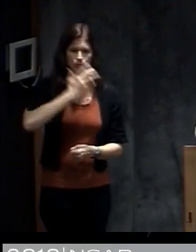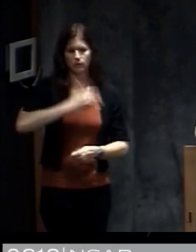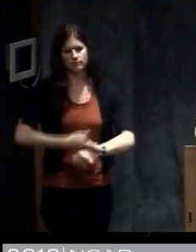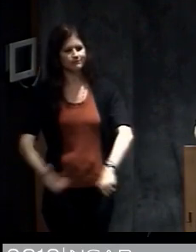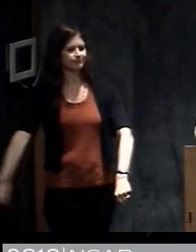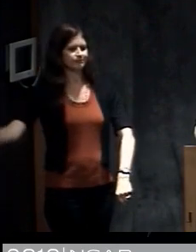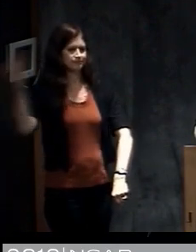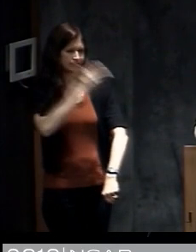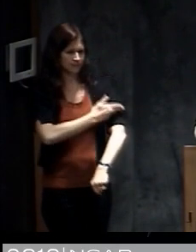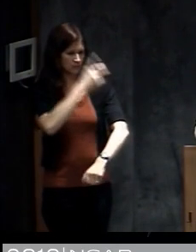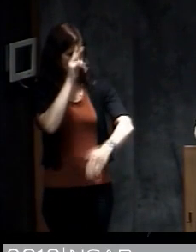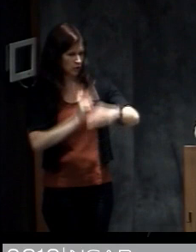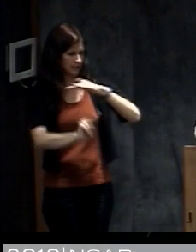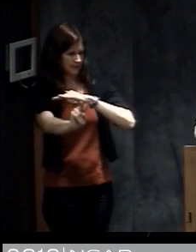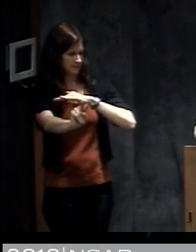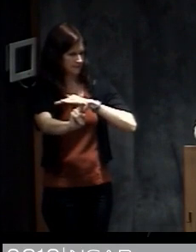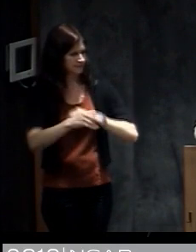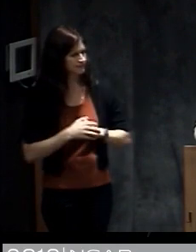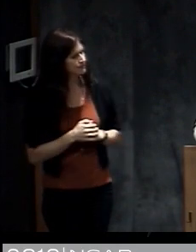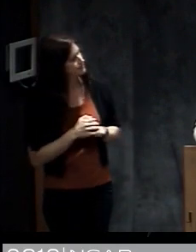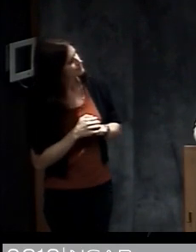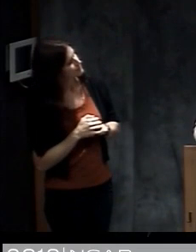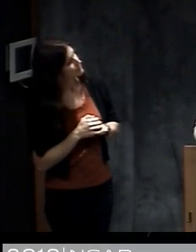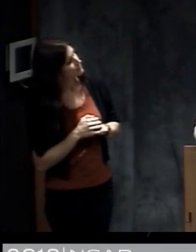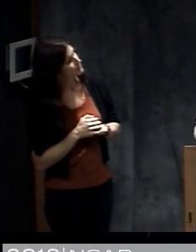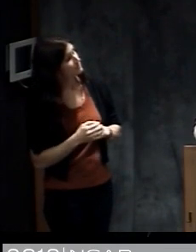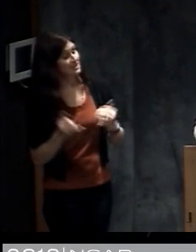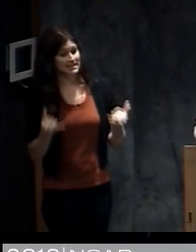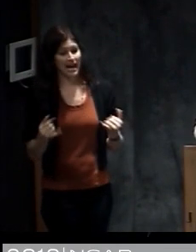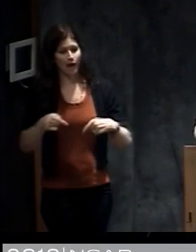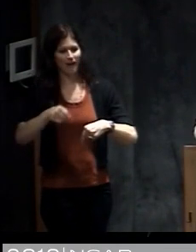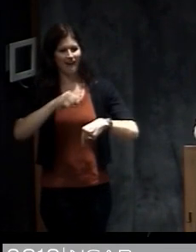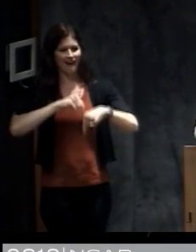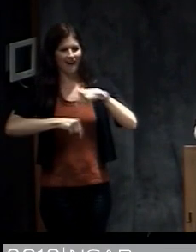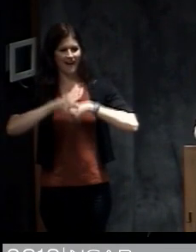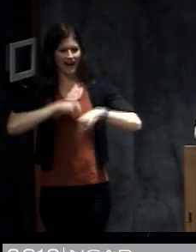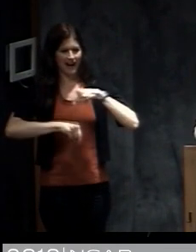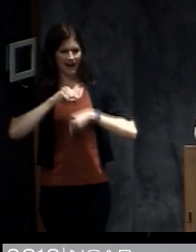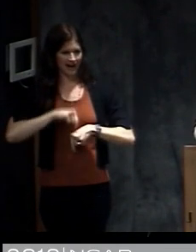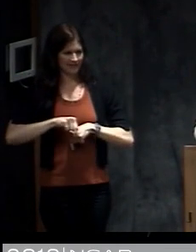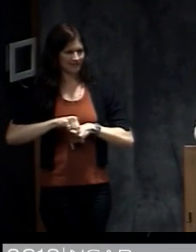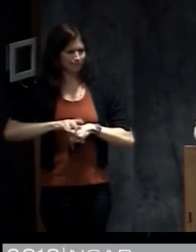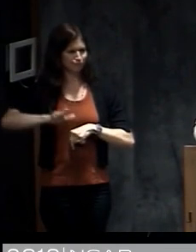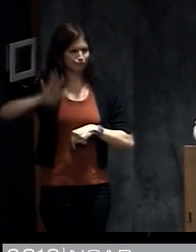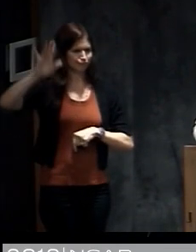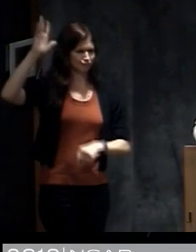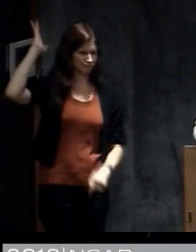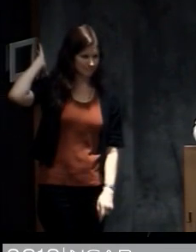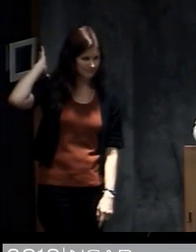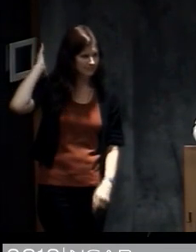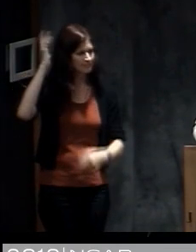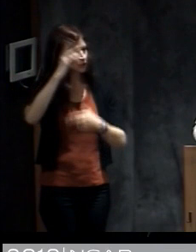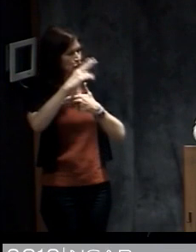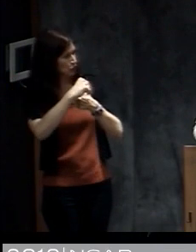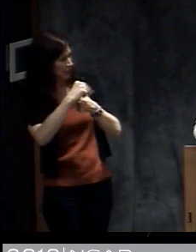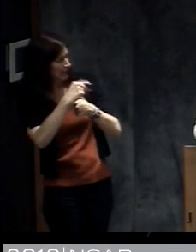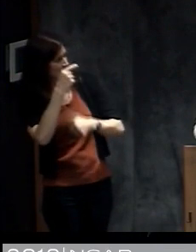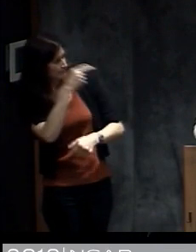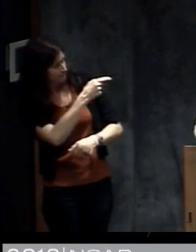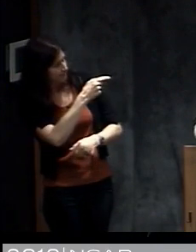talking about today. So now I'll go back in time and illustrate that with examples from hurricanes. So this is